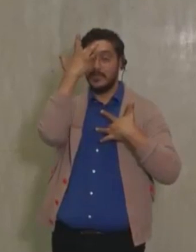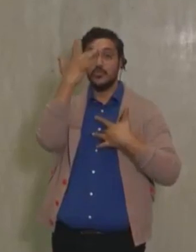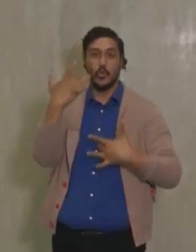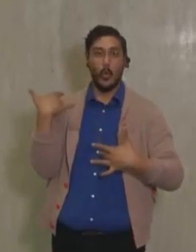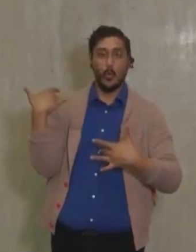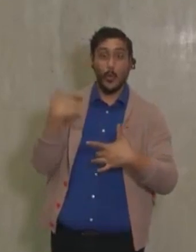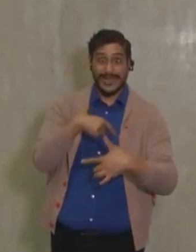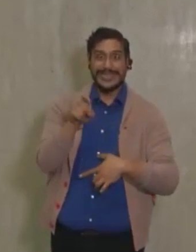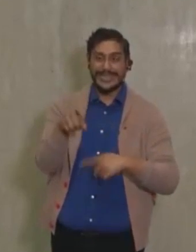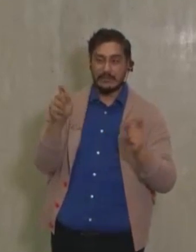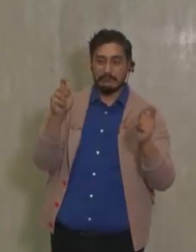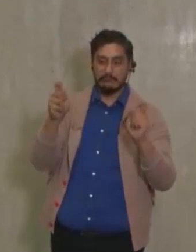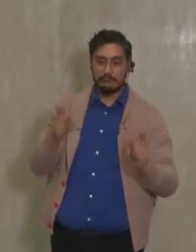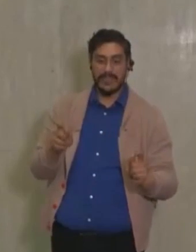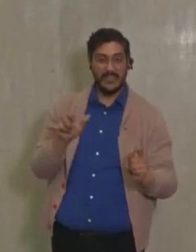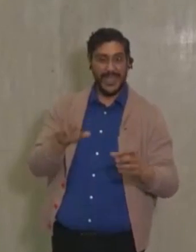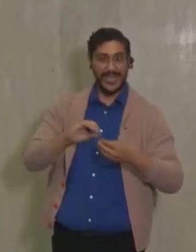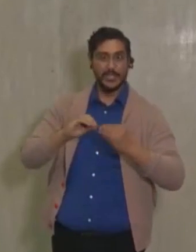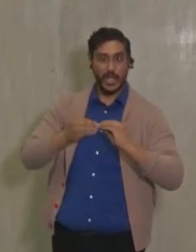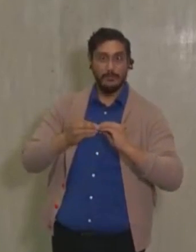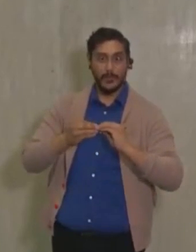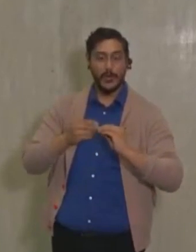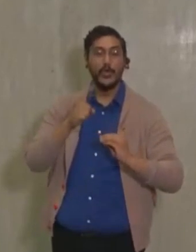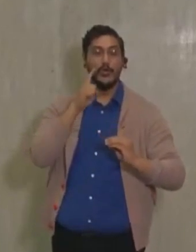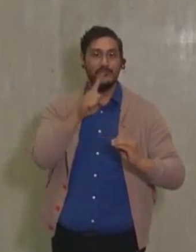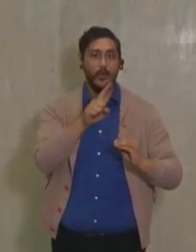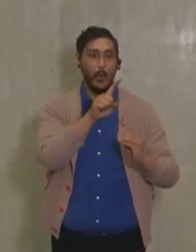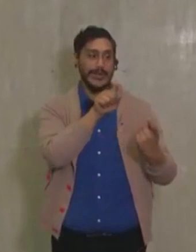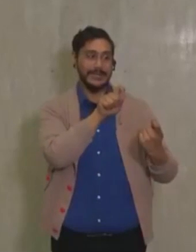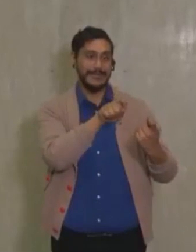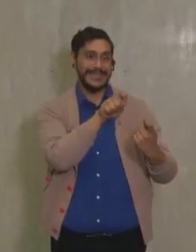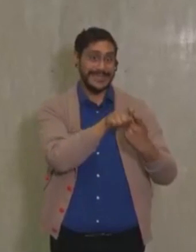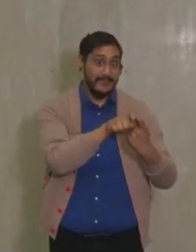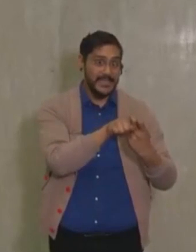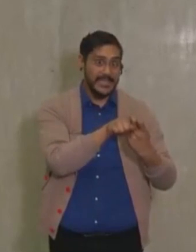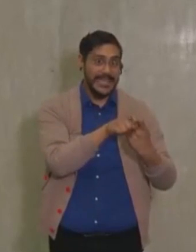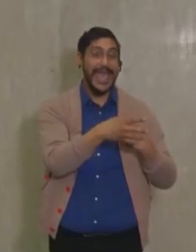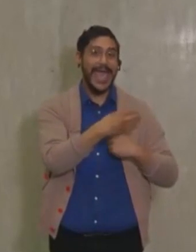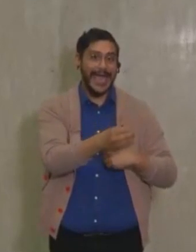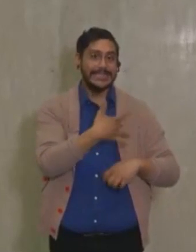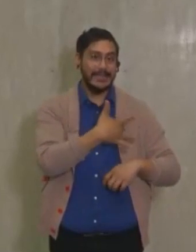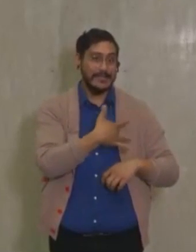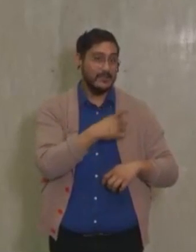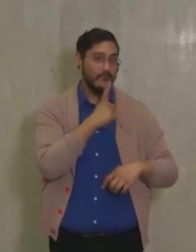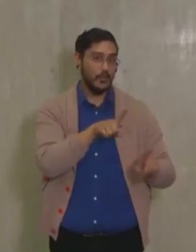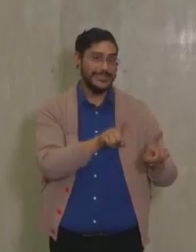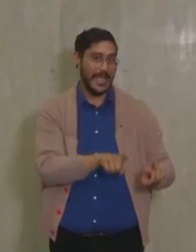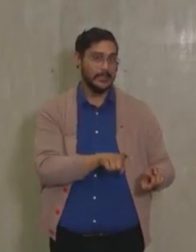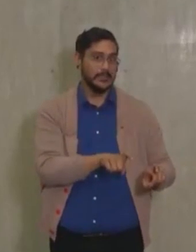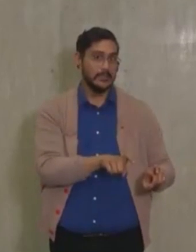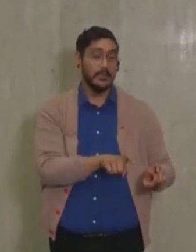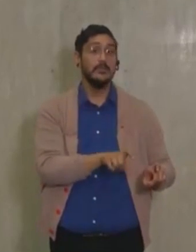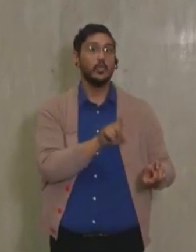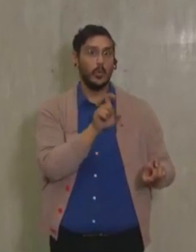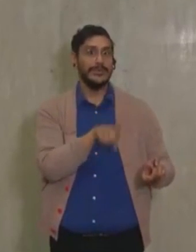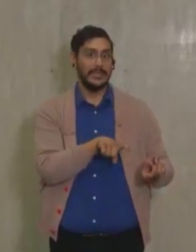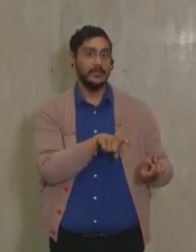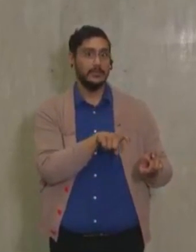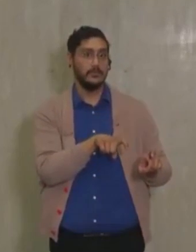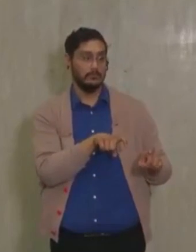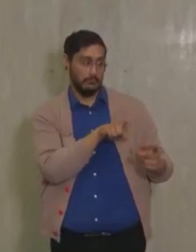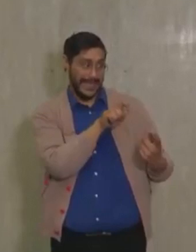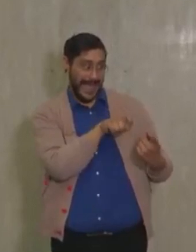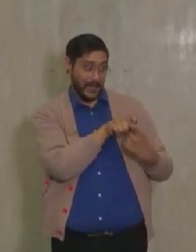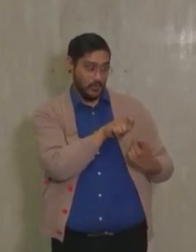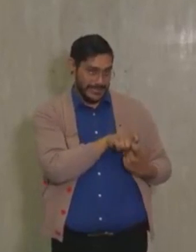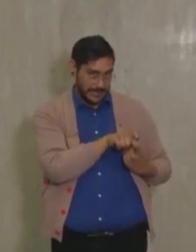for accounting for the specificity and the sensitivity of the test. So we take into account the accuracy, and